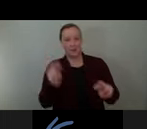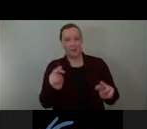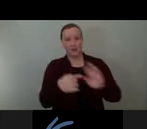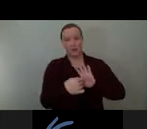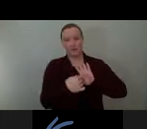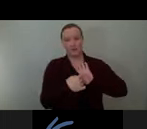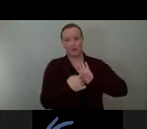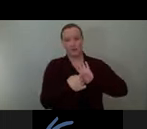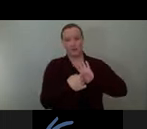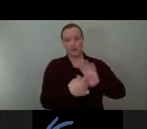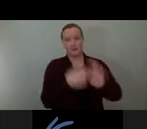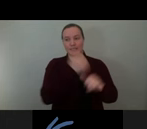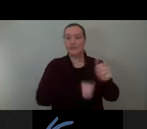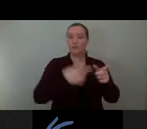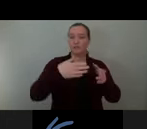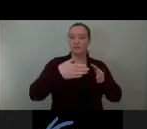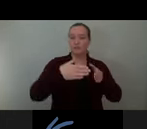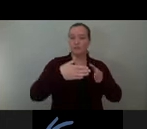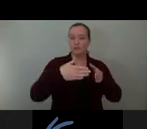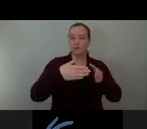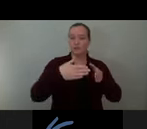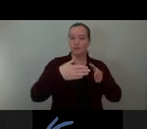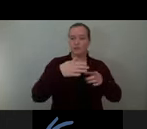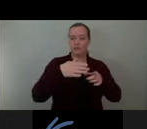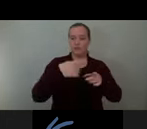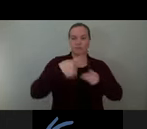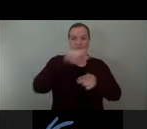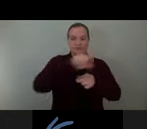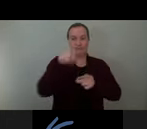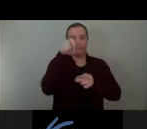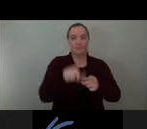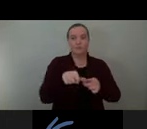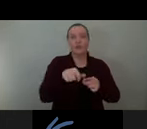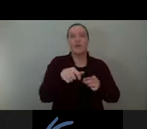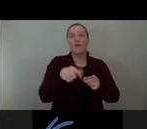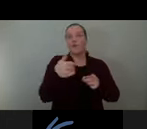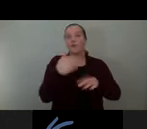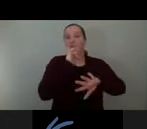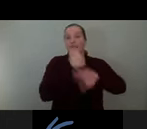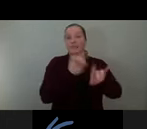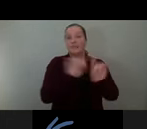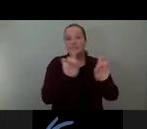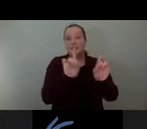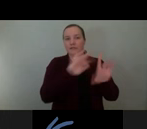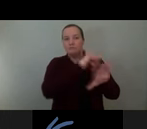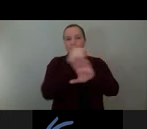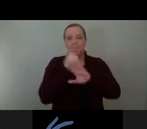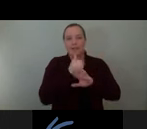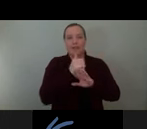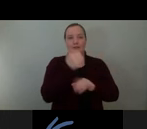each corner, the intent is to have different conditions at each corner or medium. Next slide.